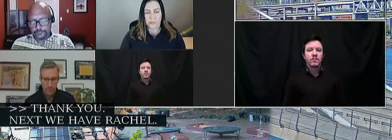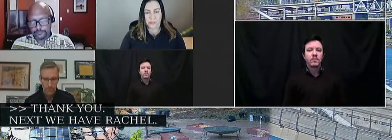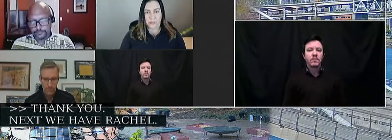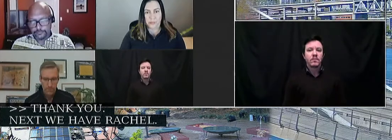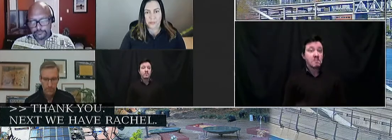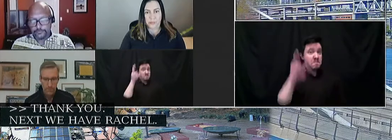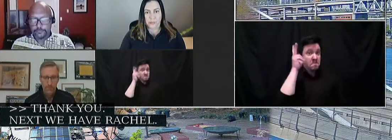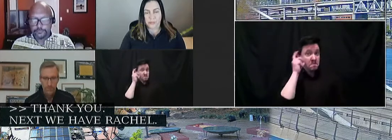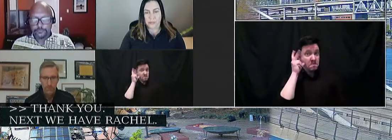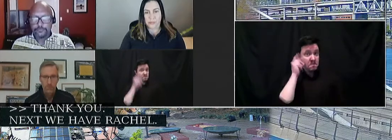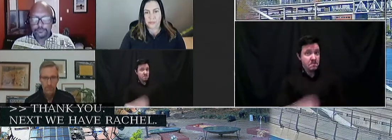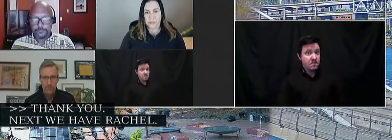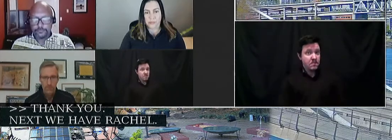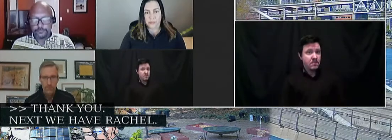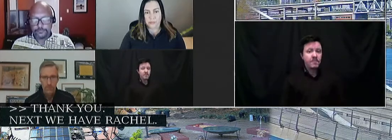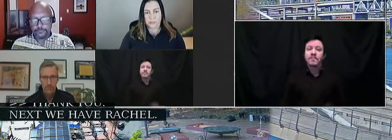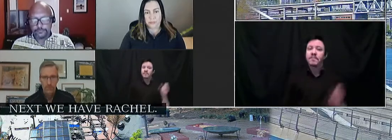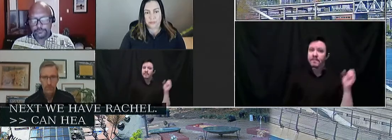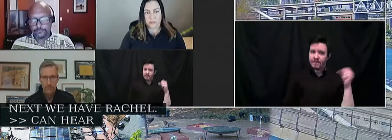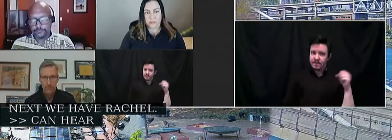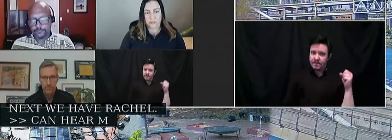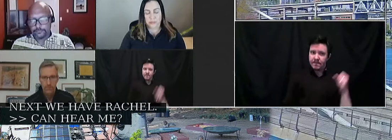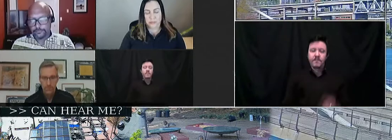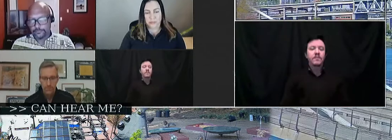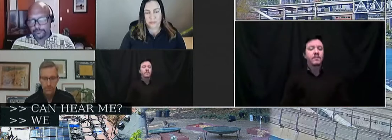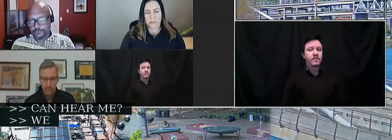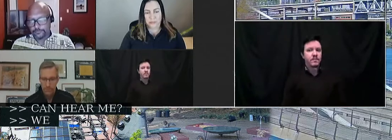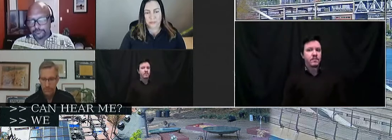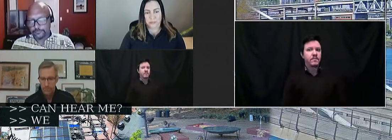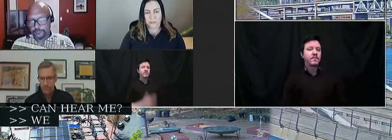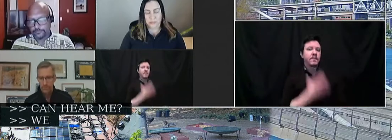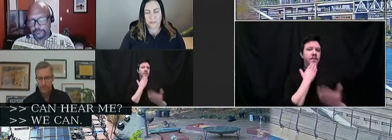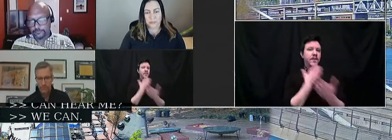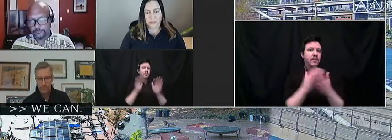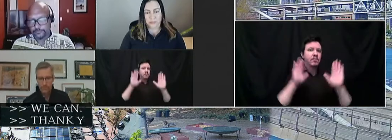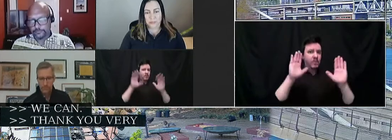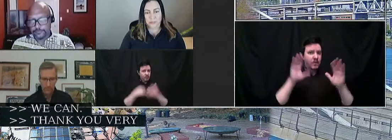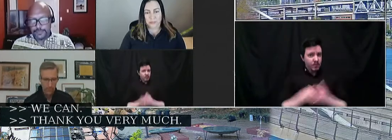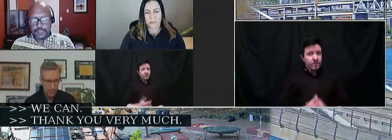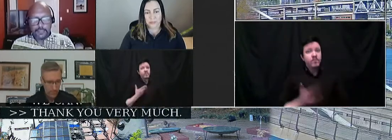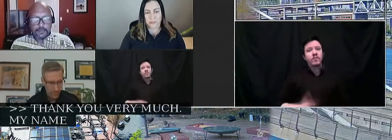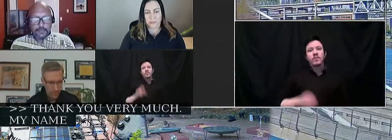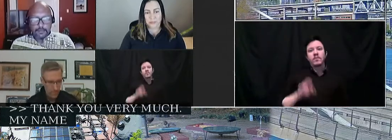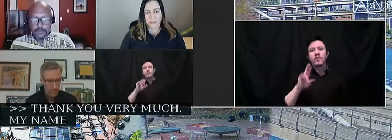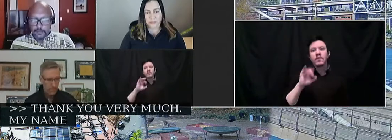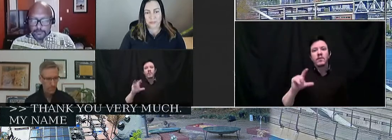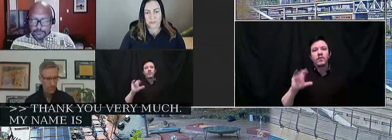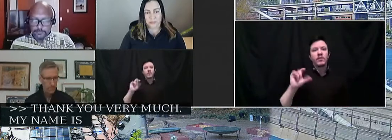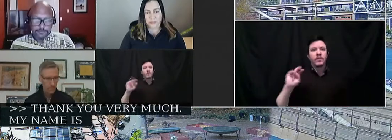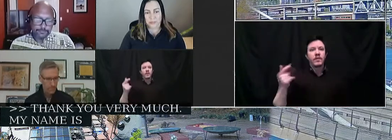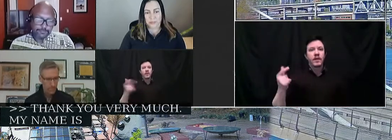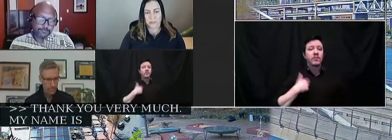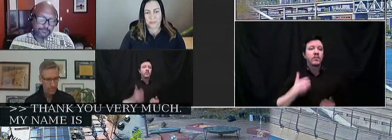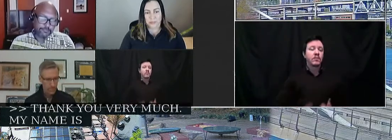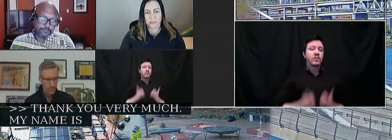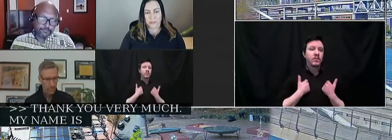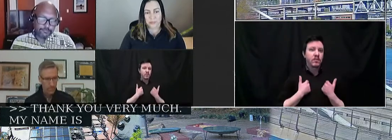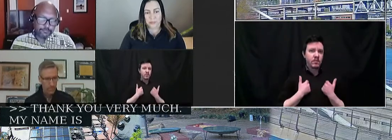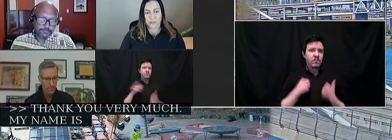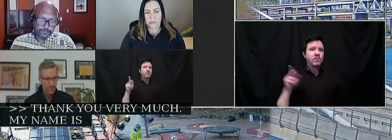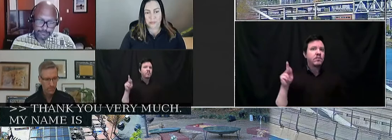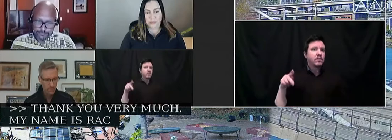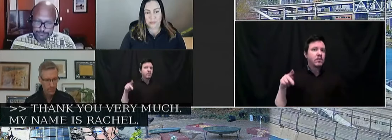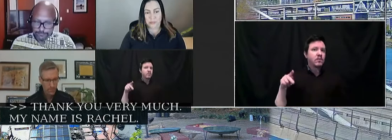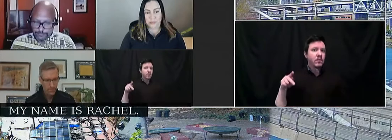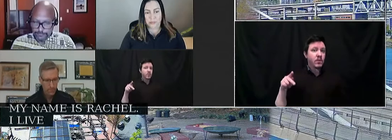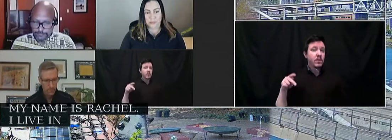Can you hear me? We can. Thank you very much. My name is Rachel E.D. Lang. I live in, I live in Portland. And